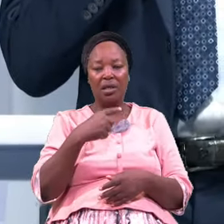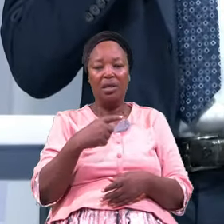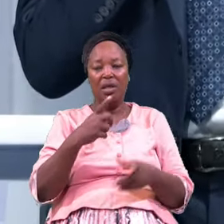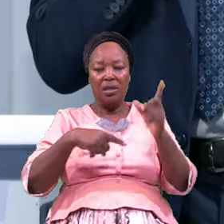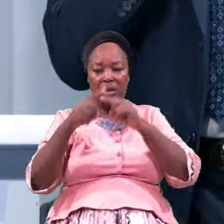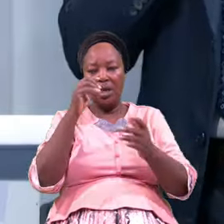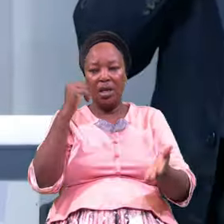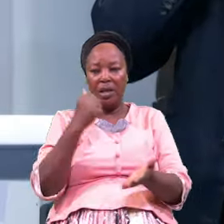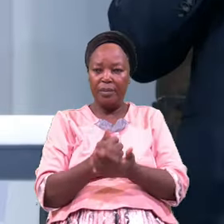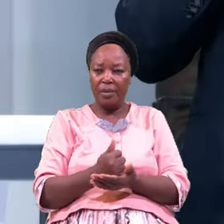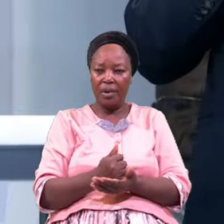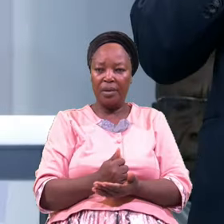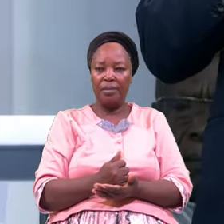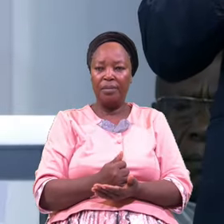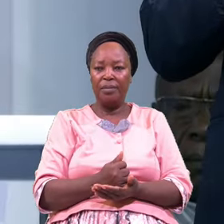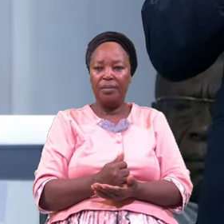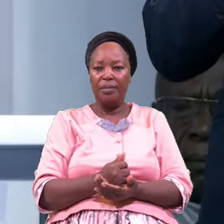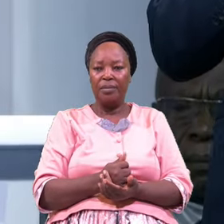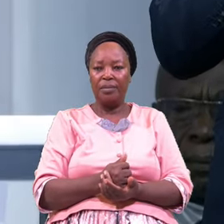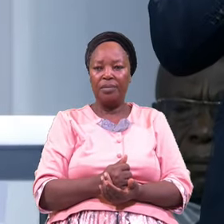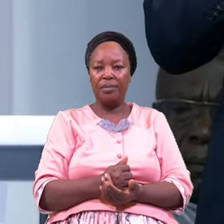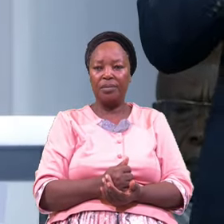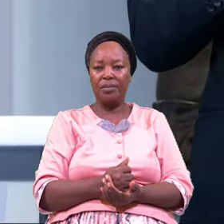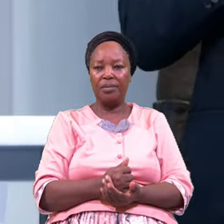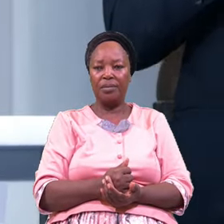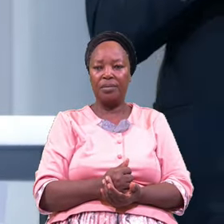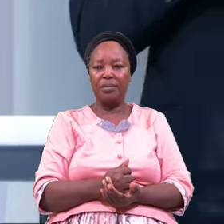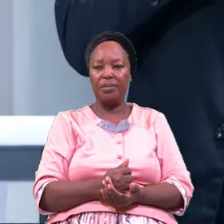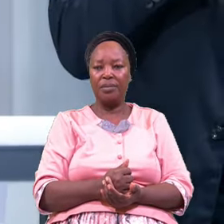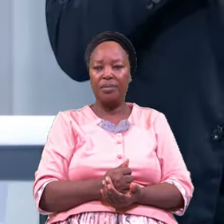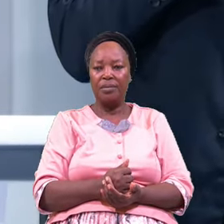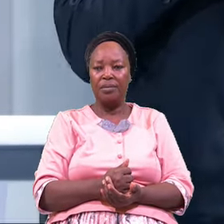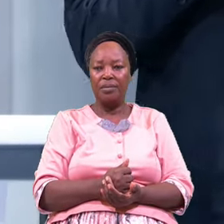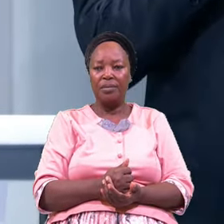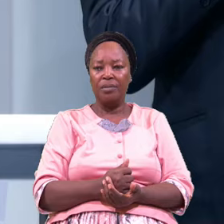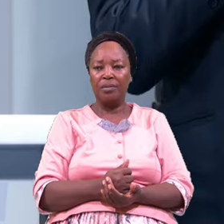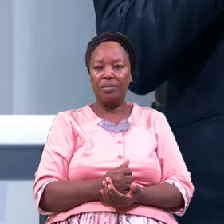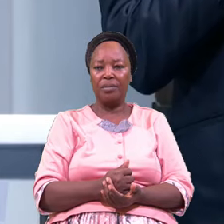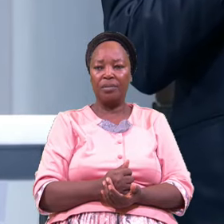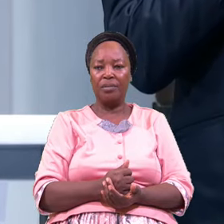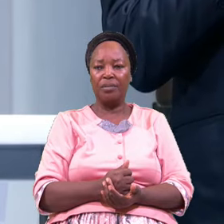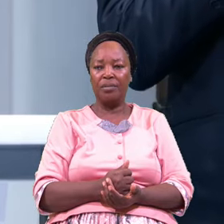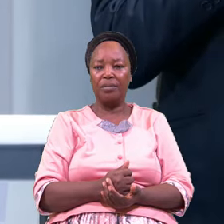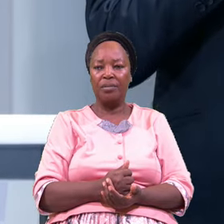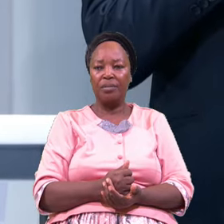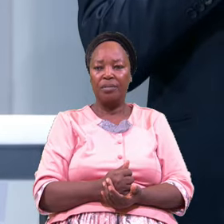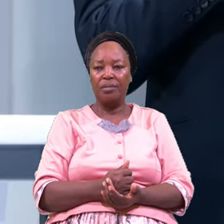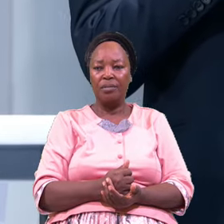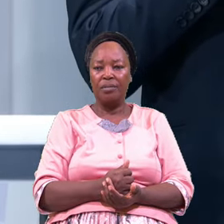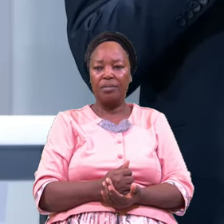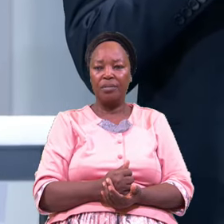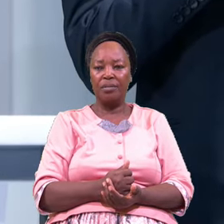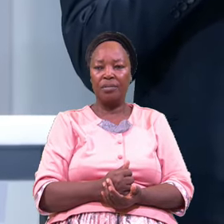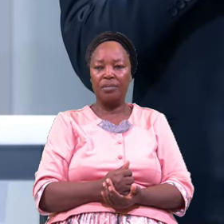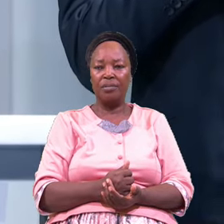So Cancel Us If You Are Finished On This Site You Should Indicate